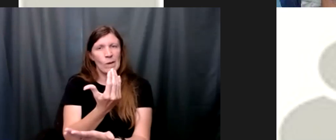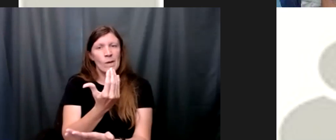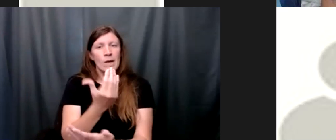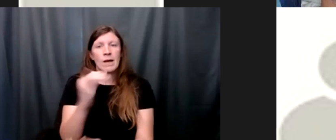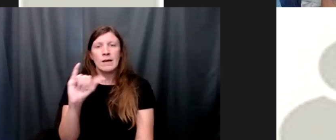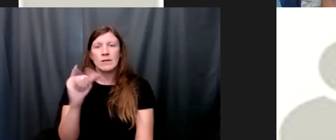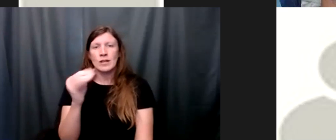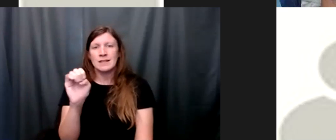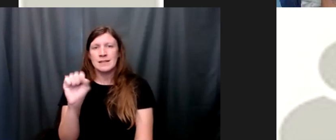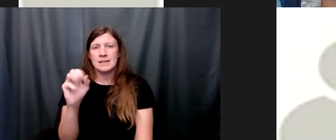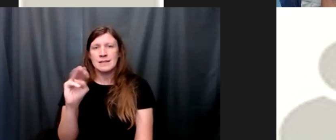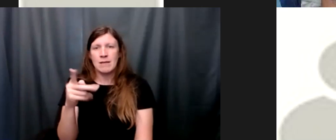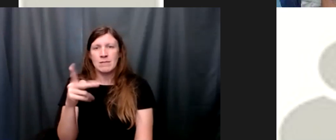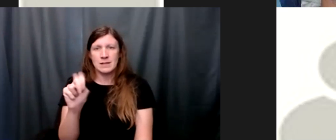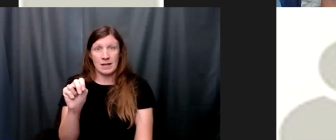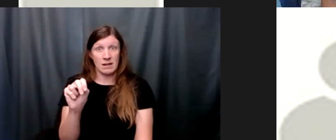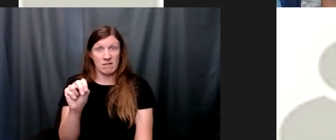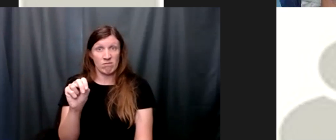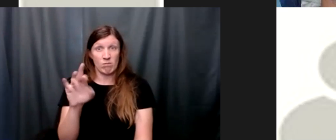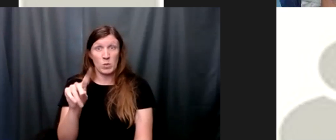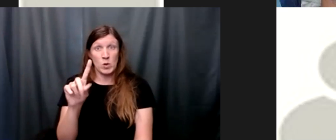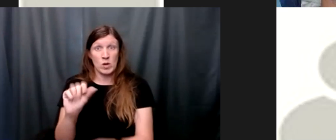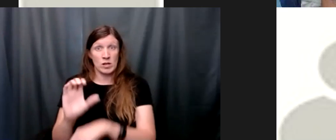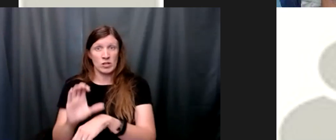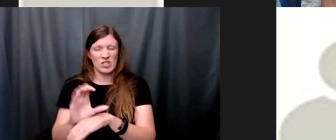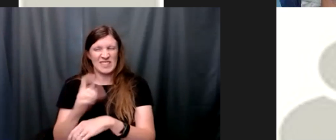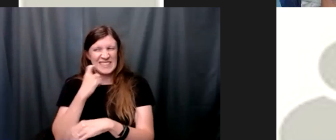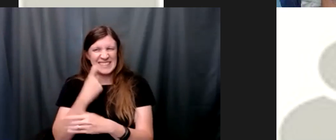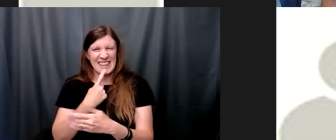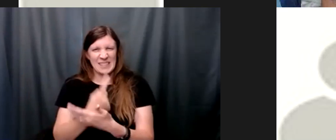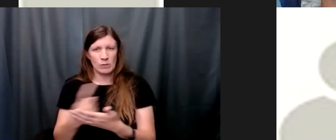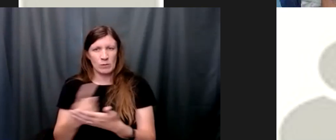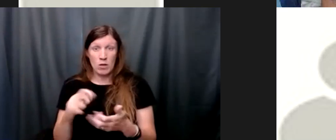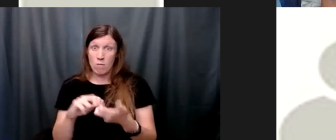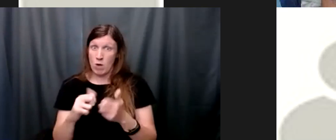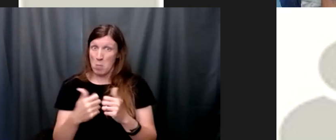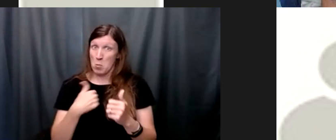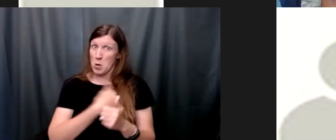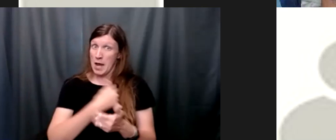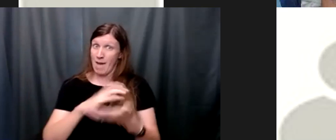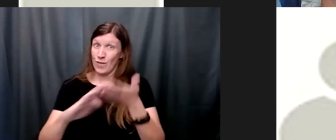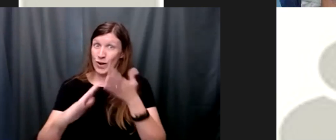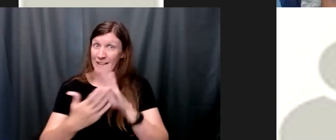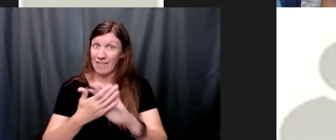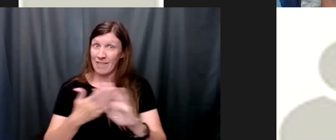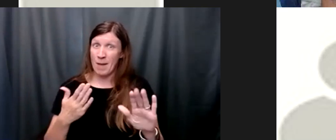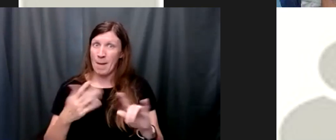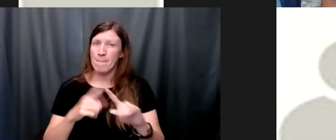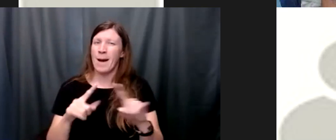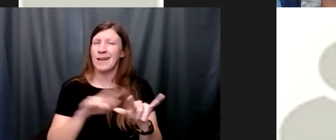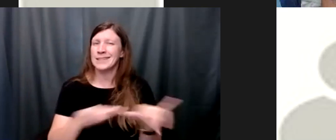samson our gateway buda campus pastor said this week the problem is we are forgiven but we're also forgetful